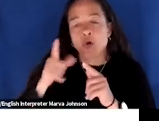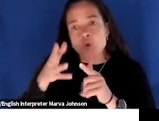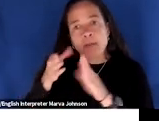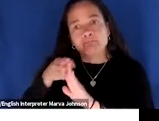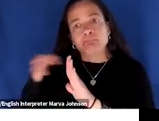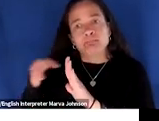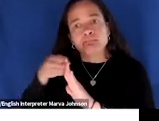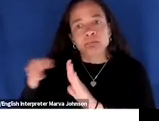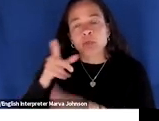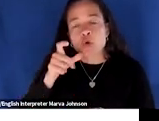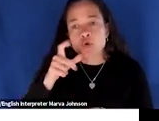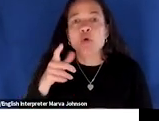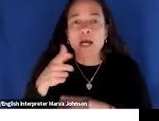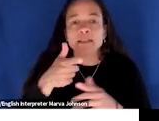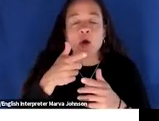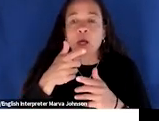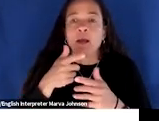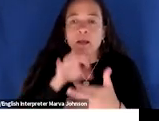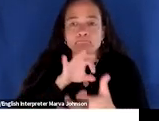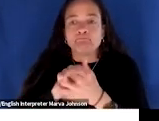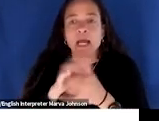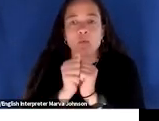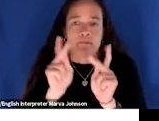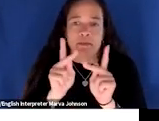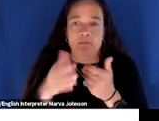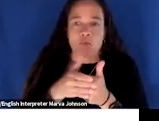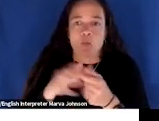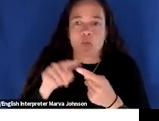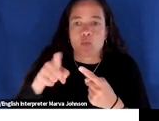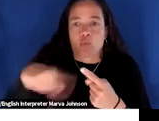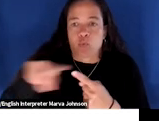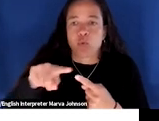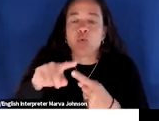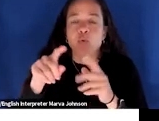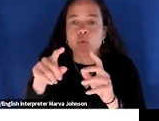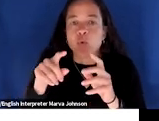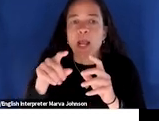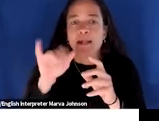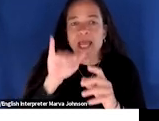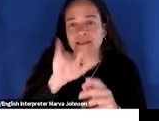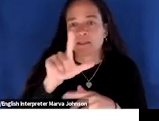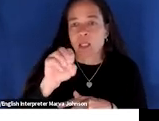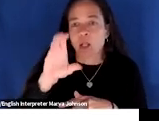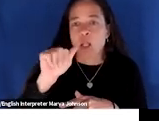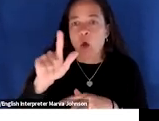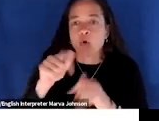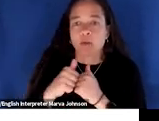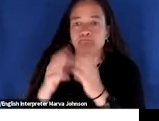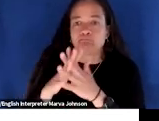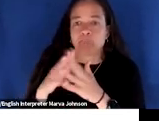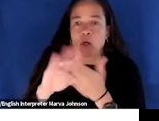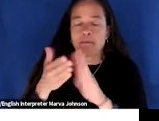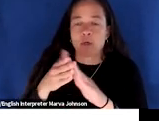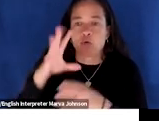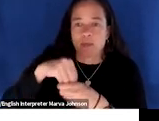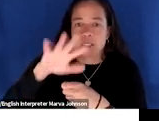getting together with other folks working in comms for good where you live in your backyard is probably a good idea and that's what locals are all about building community all right with that let's move along one